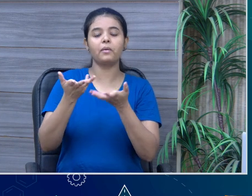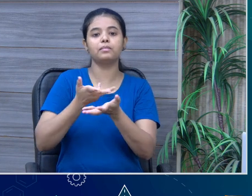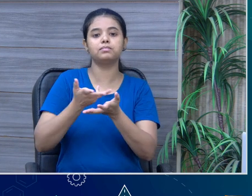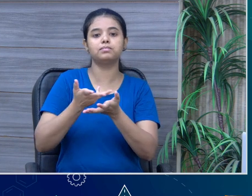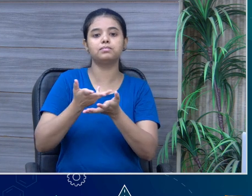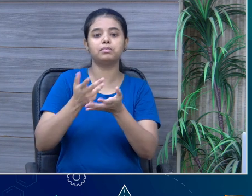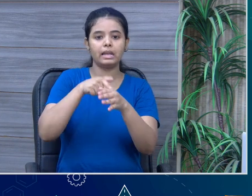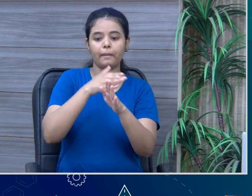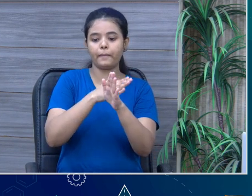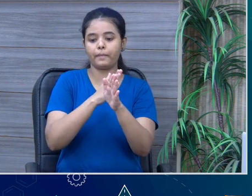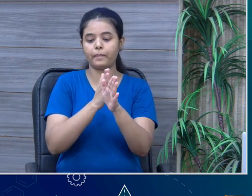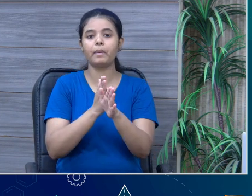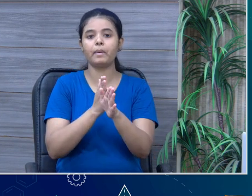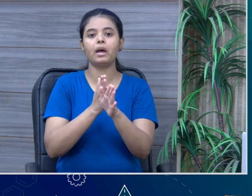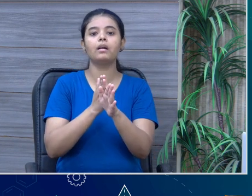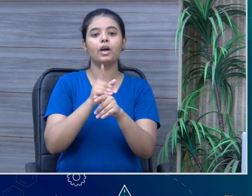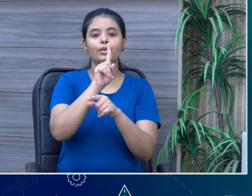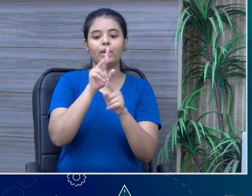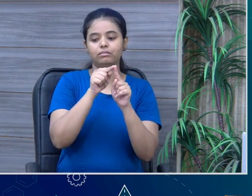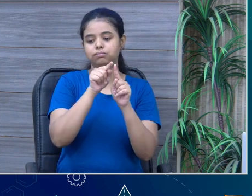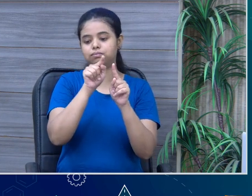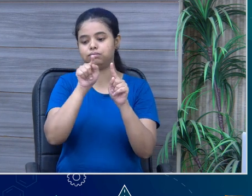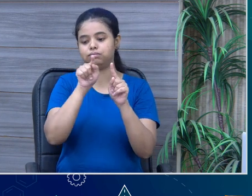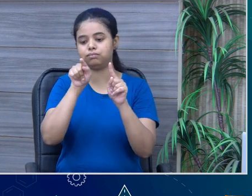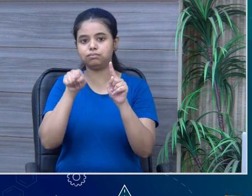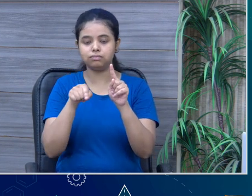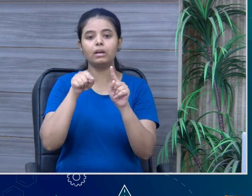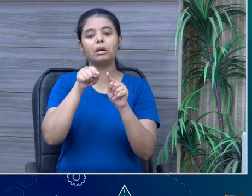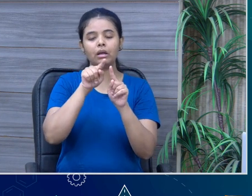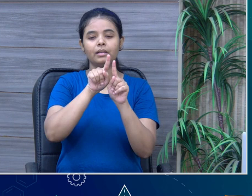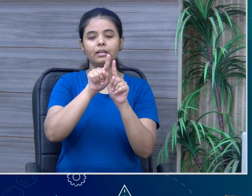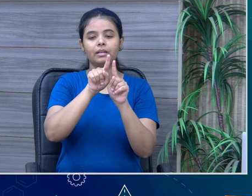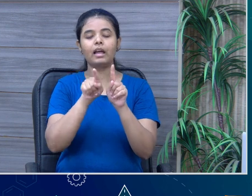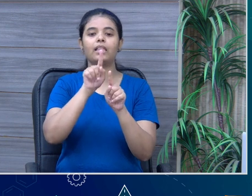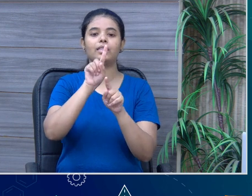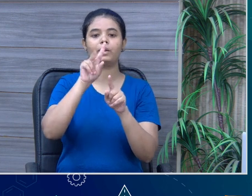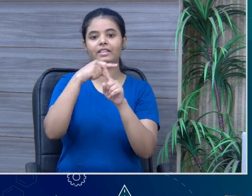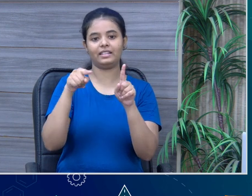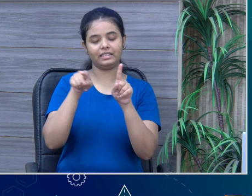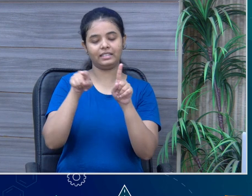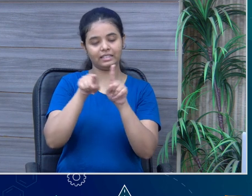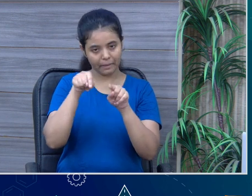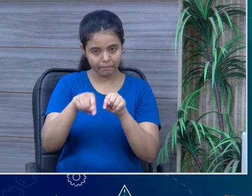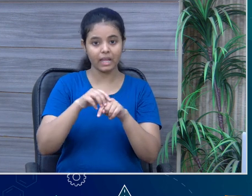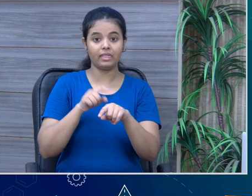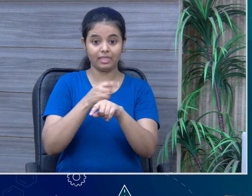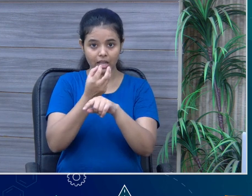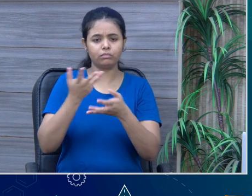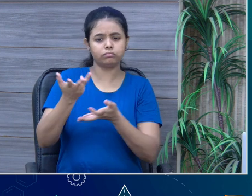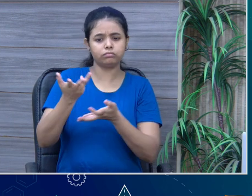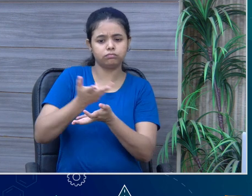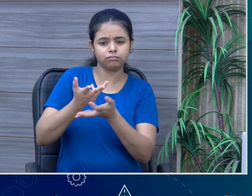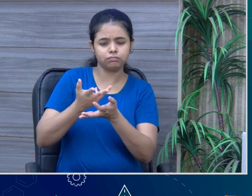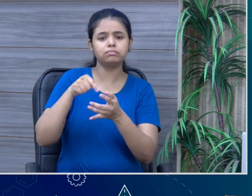We have got a lot of time. So, let's begin this discussion and let's ask, ma'am, what is this poem all about? And we can